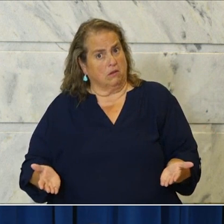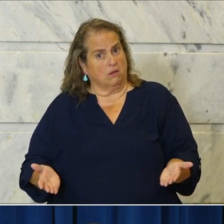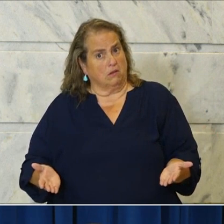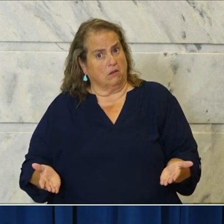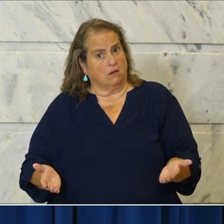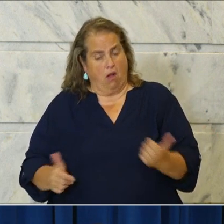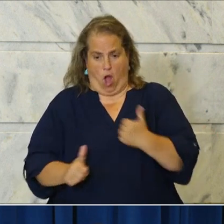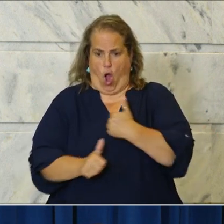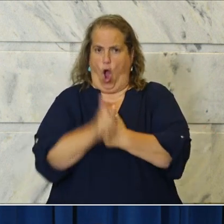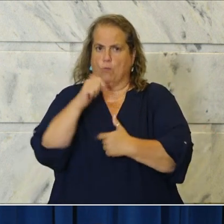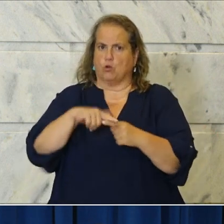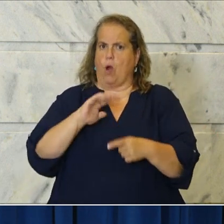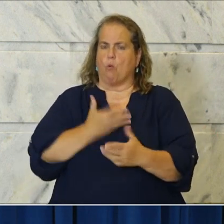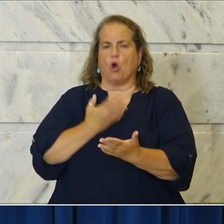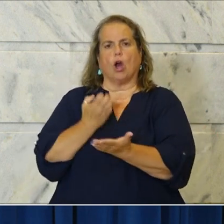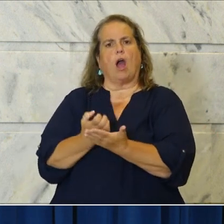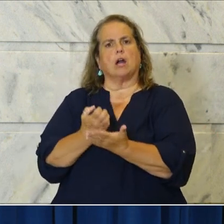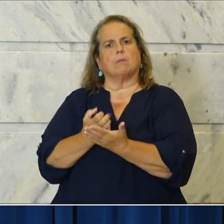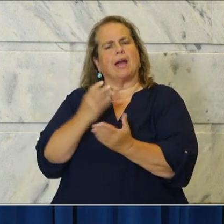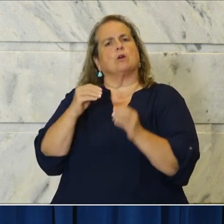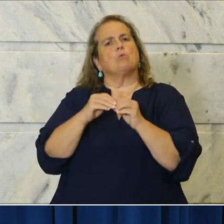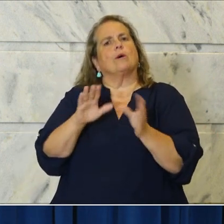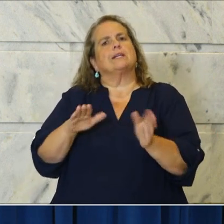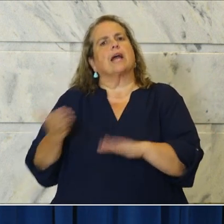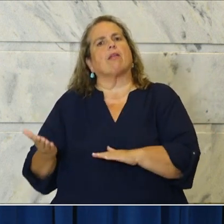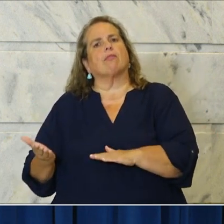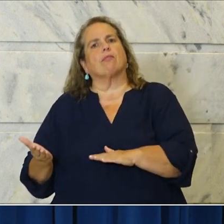Harmed economy. And more death.